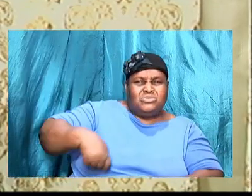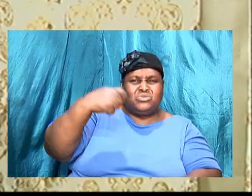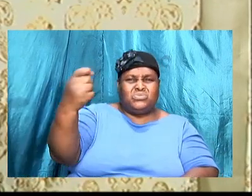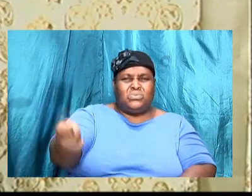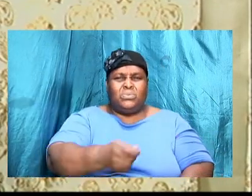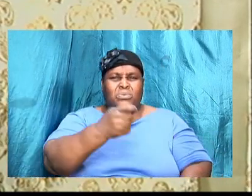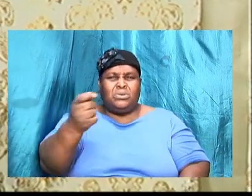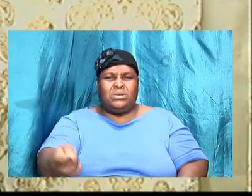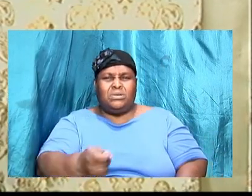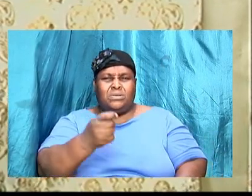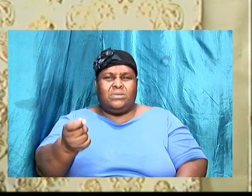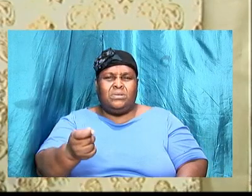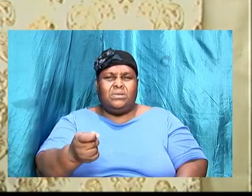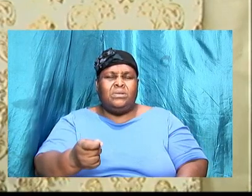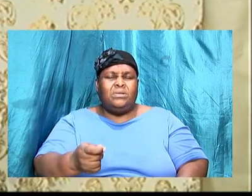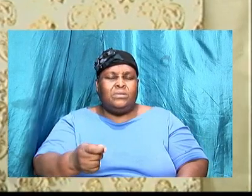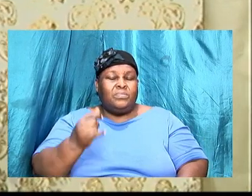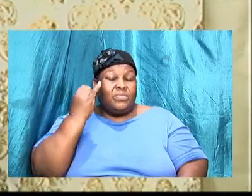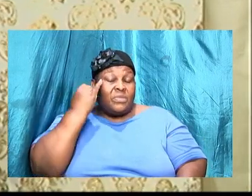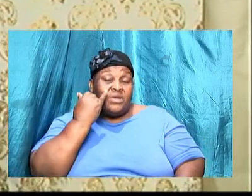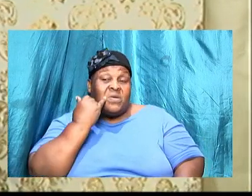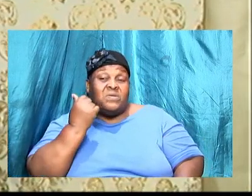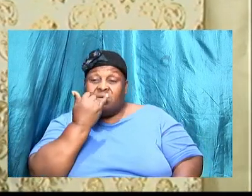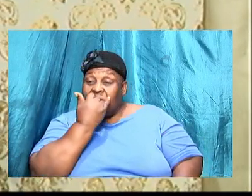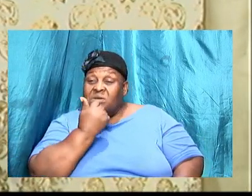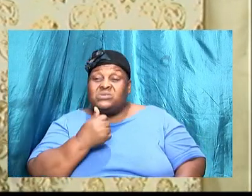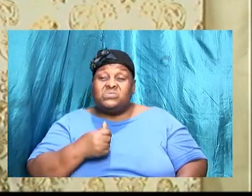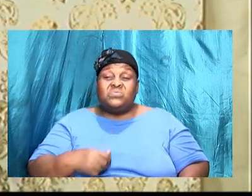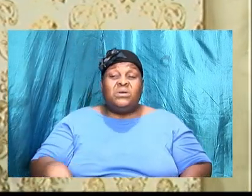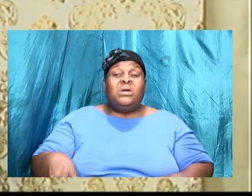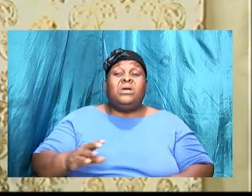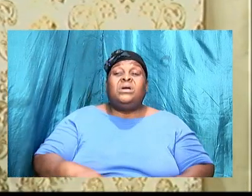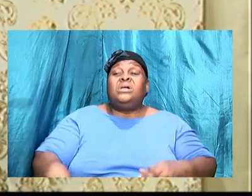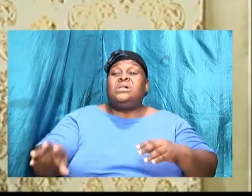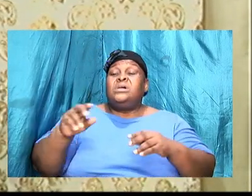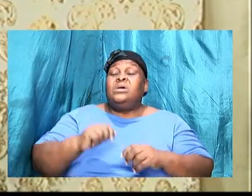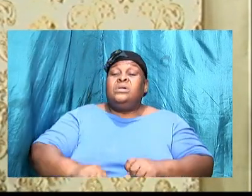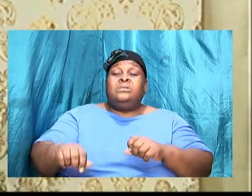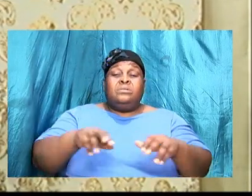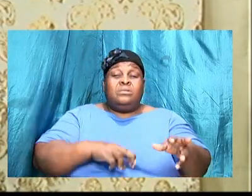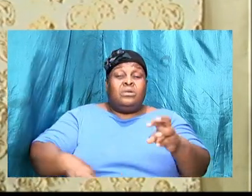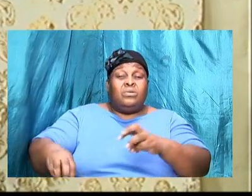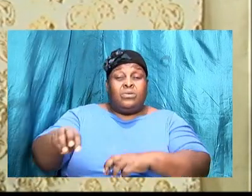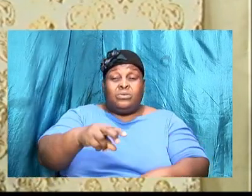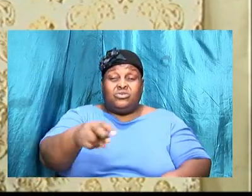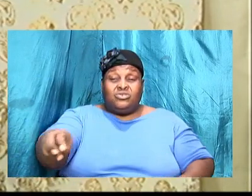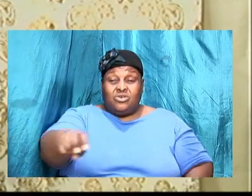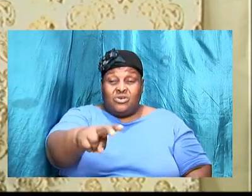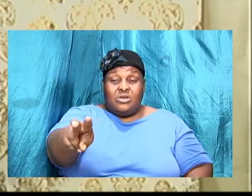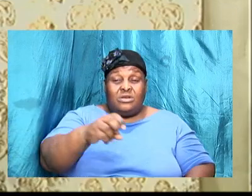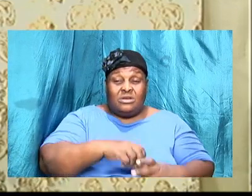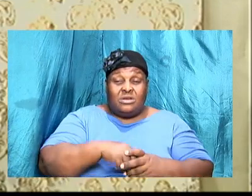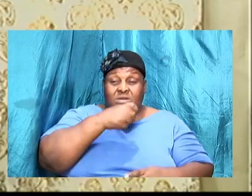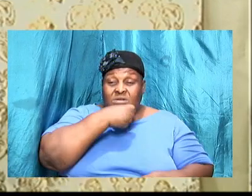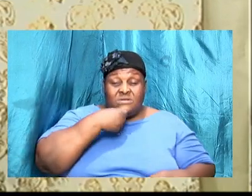Bible then let us know that Israel wandered in the desert 40 years because of their sin.